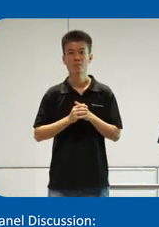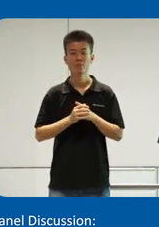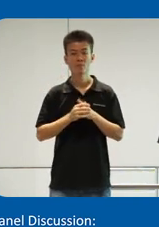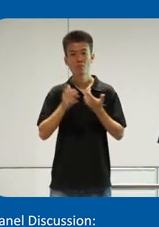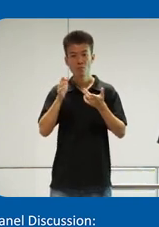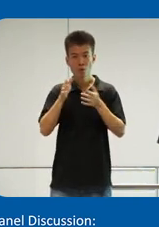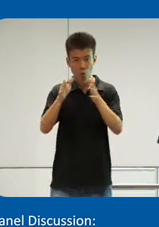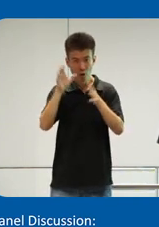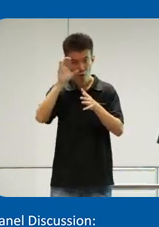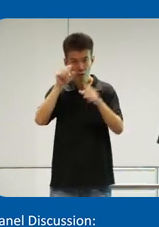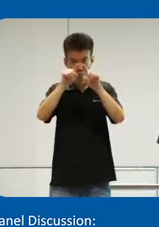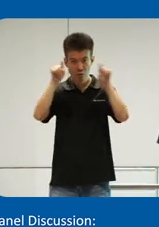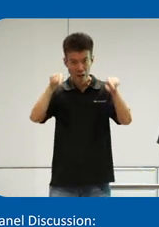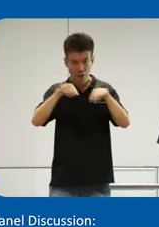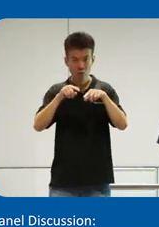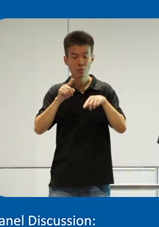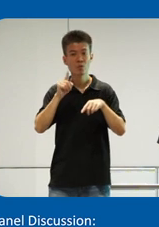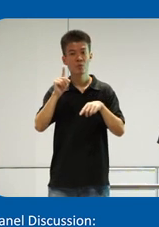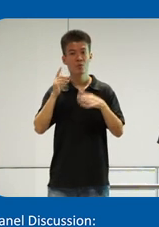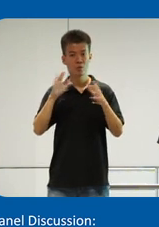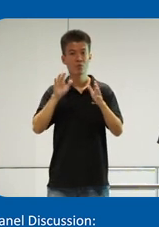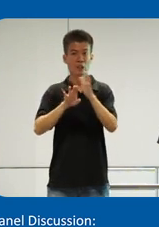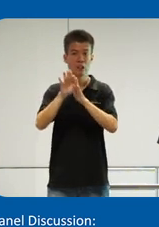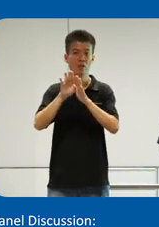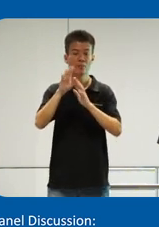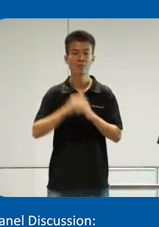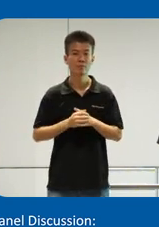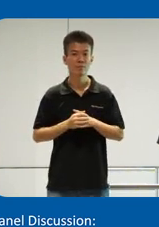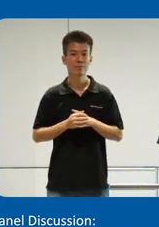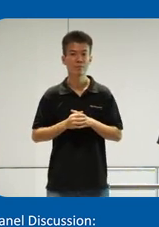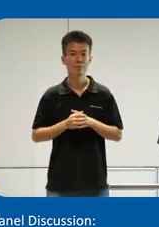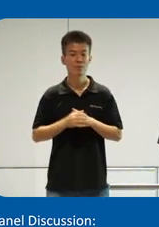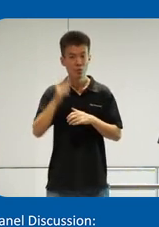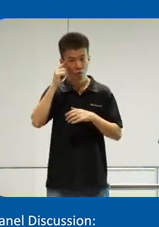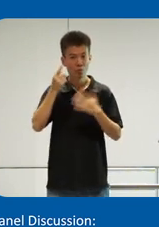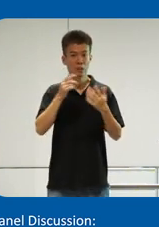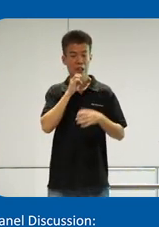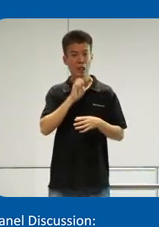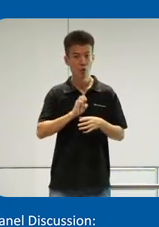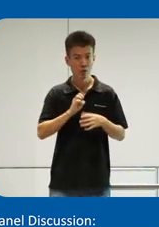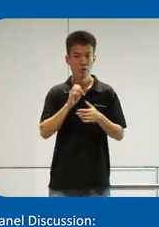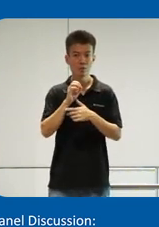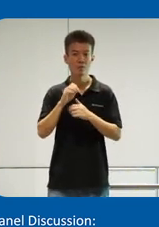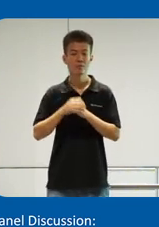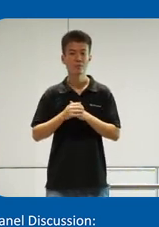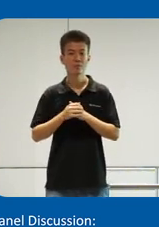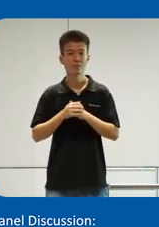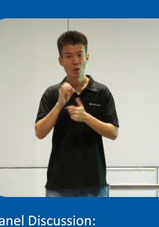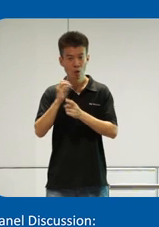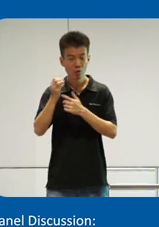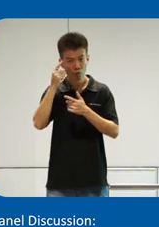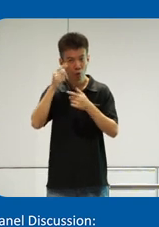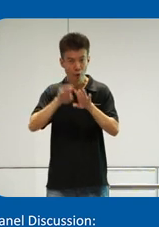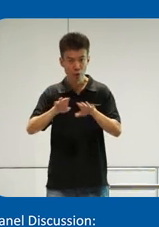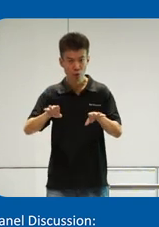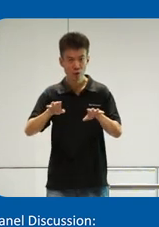Wayfinding signages is one that we have developed for the elderly or children